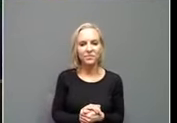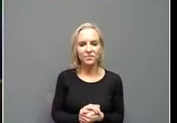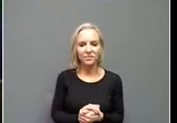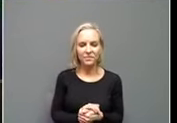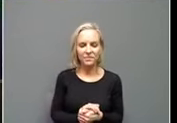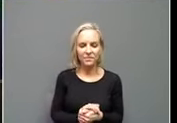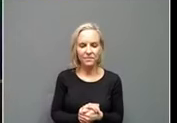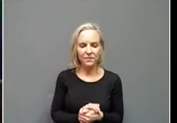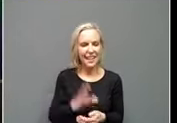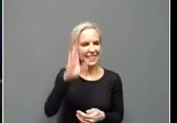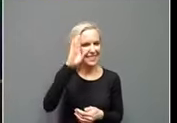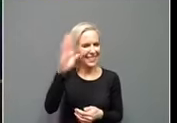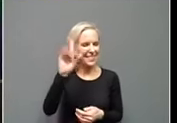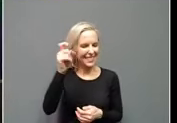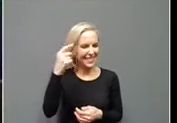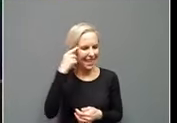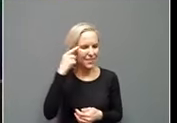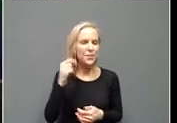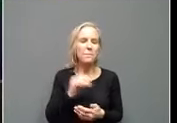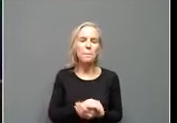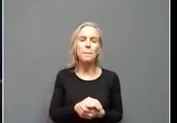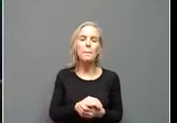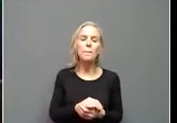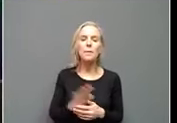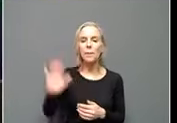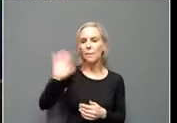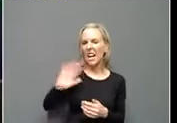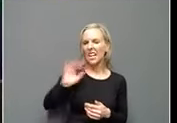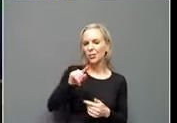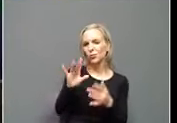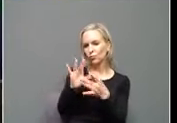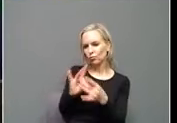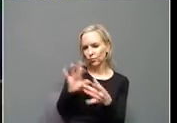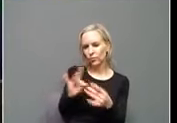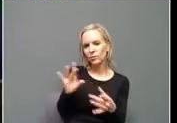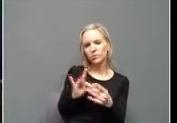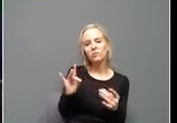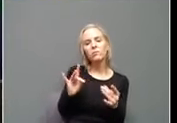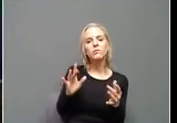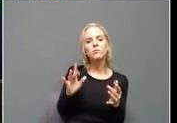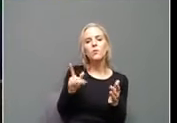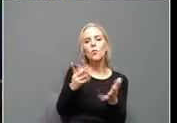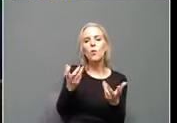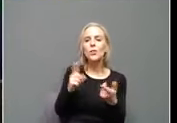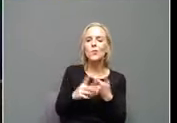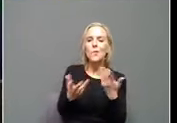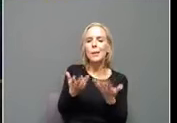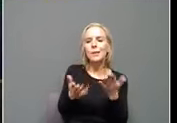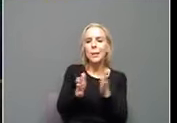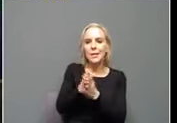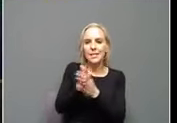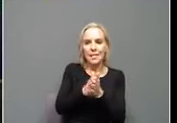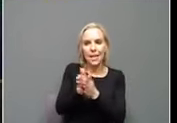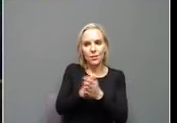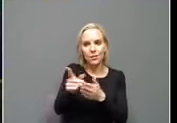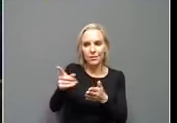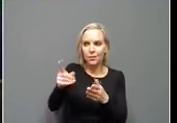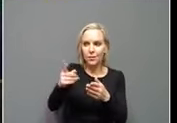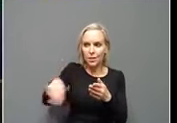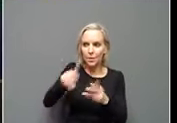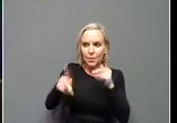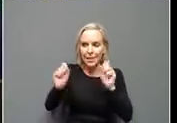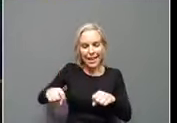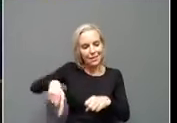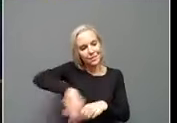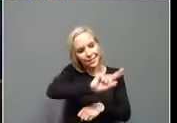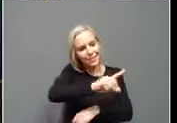Hi, governor. I know in the past, you've mentioned, you know, exploring some incentives for people getting vaccinated, obviously raising the